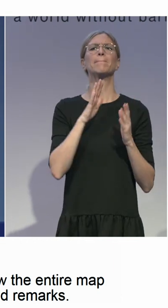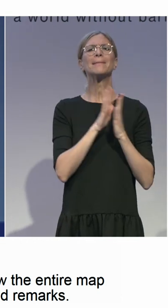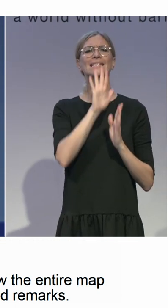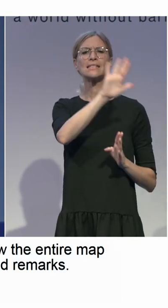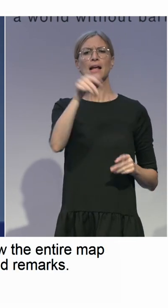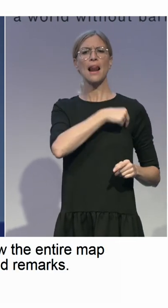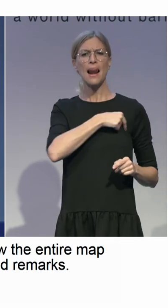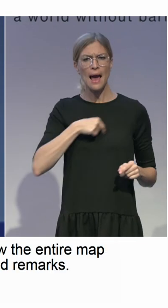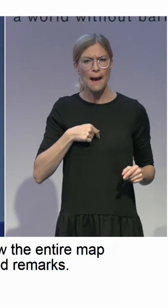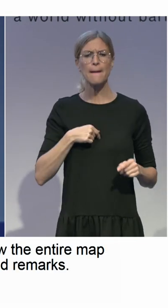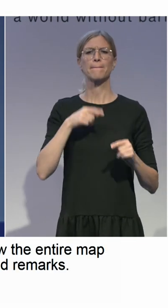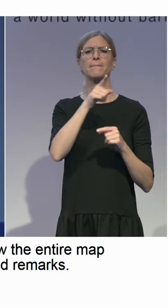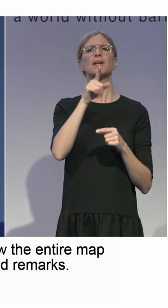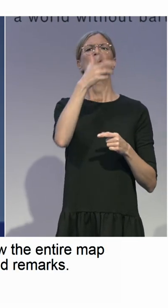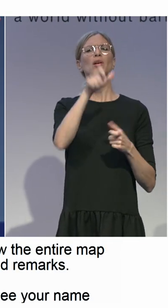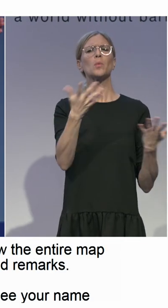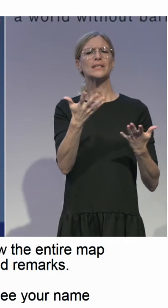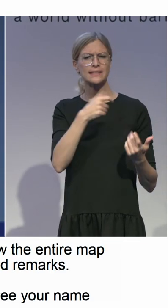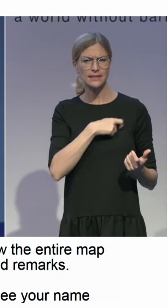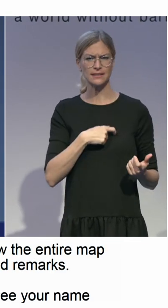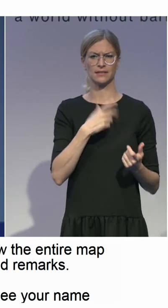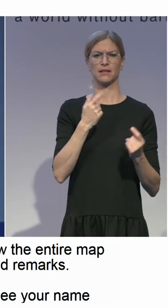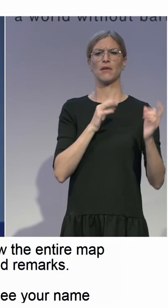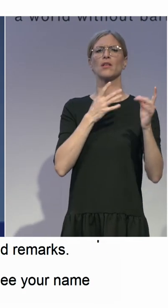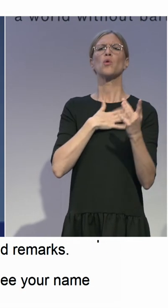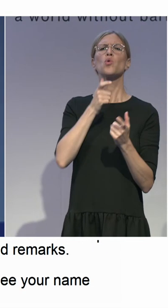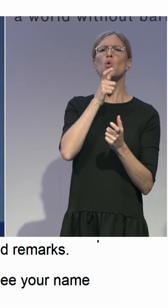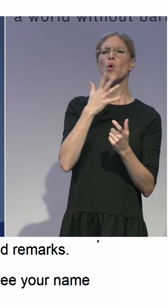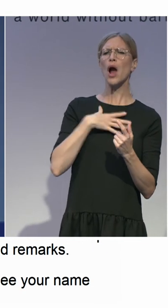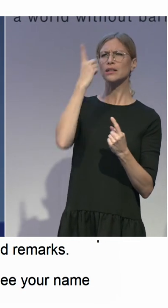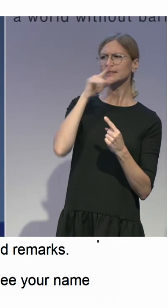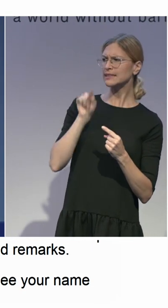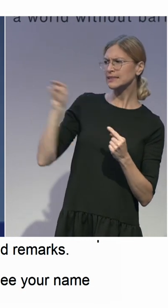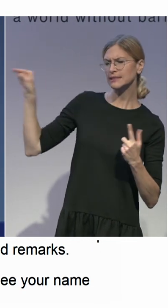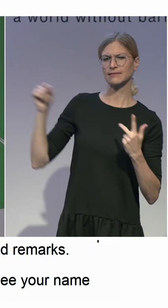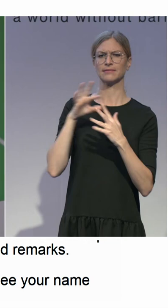specific speaker, please let us know. So someone is raising a hand back there.